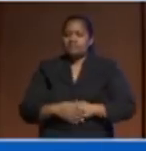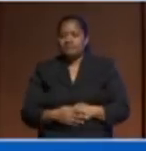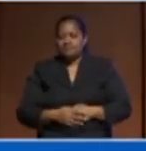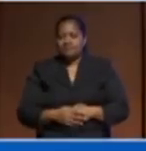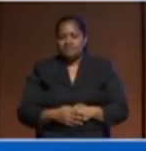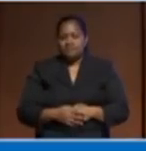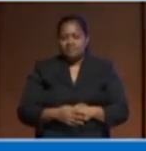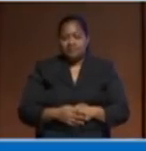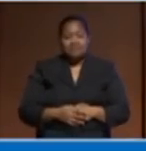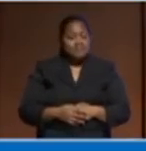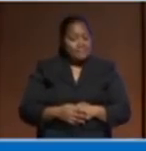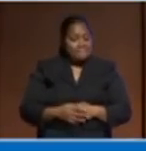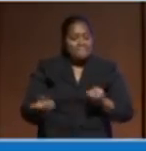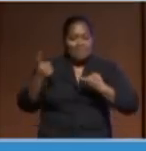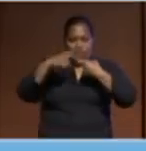join us